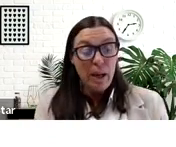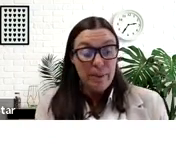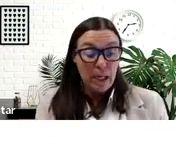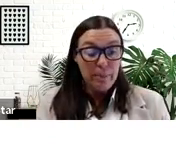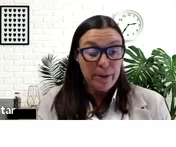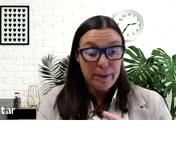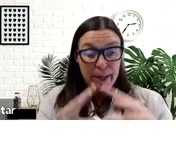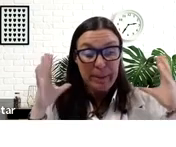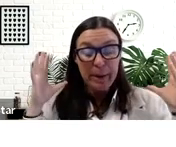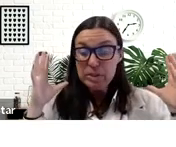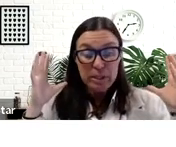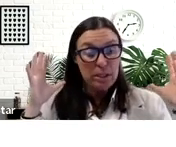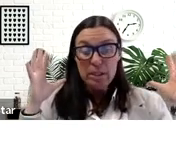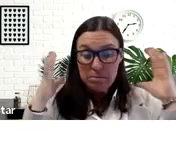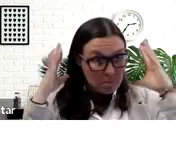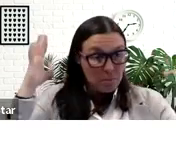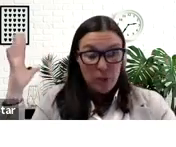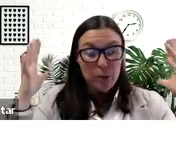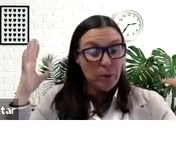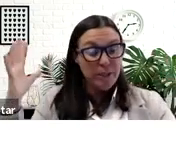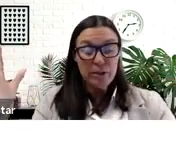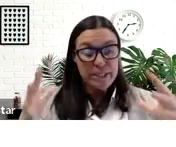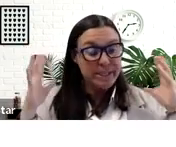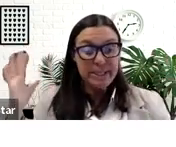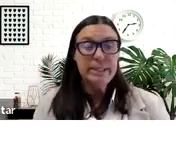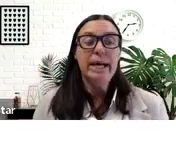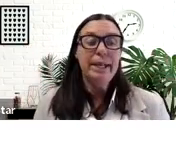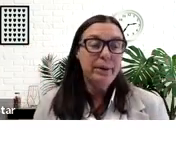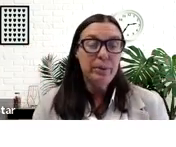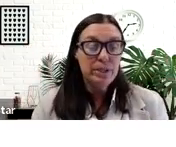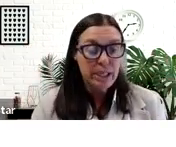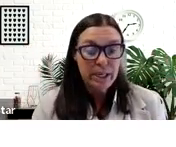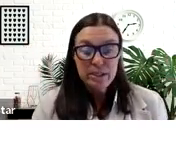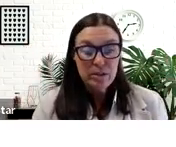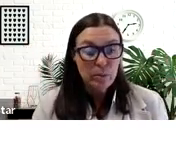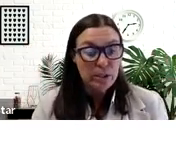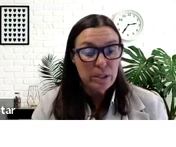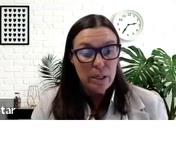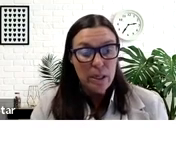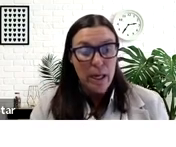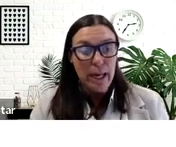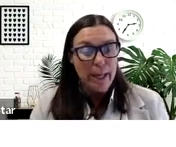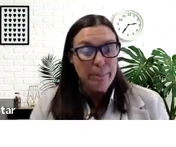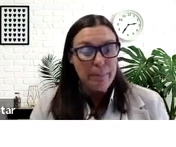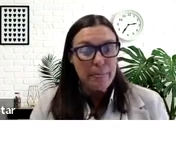themes popping up about you and your existence and how you understand the world.